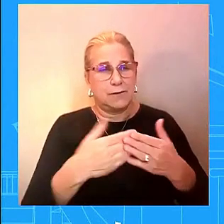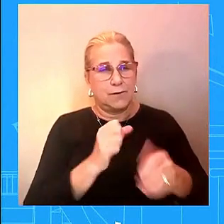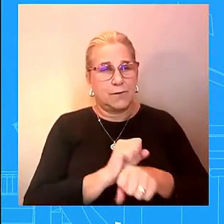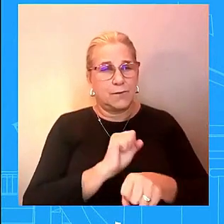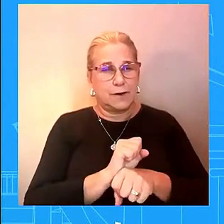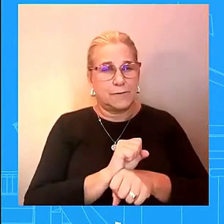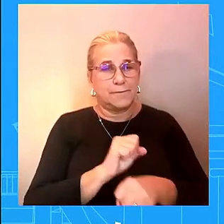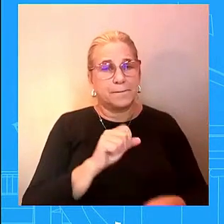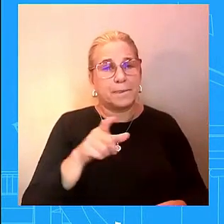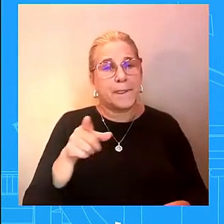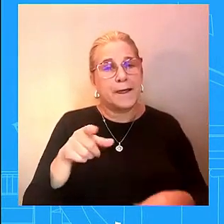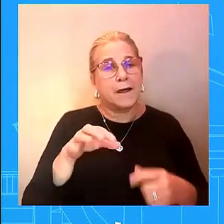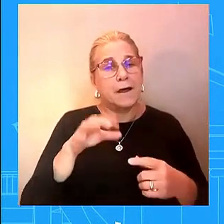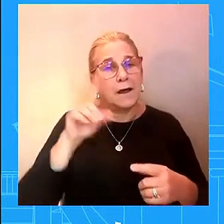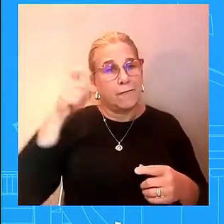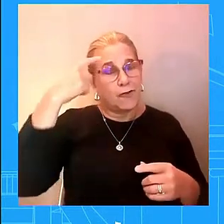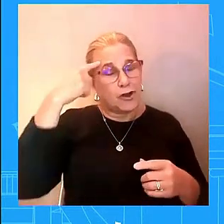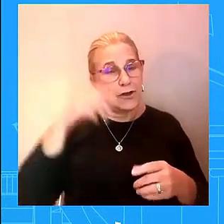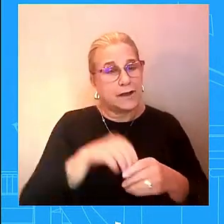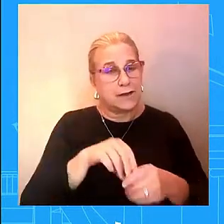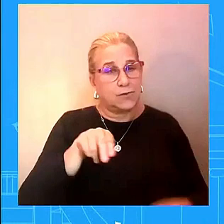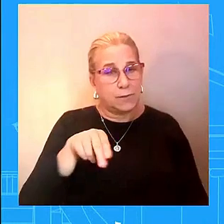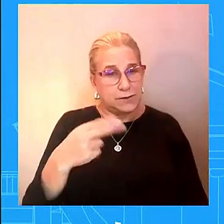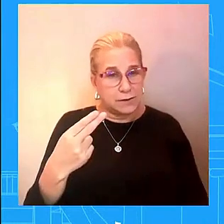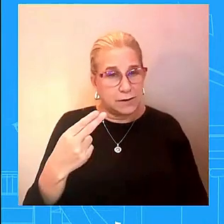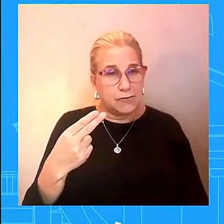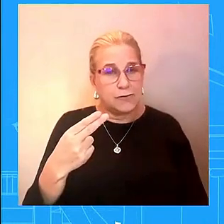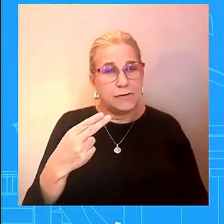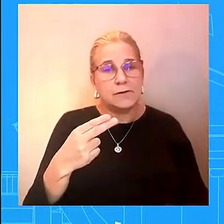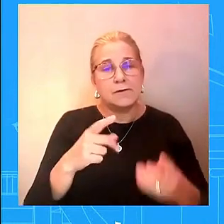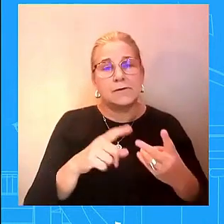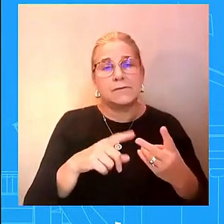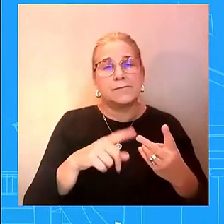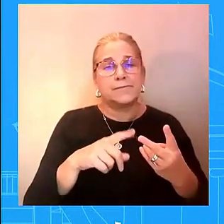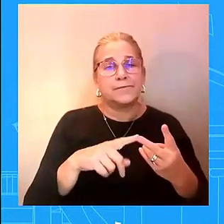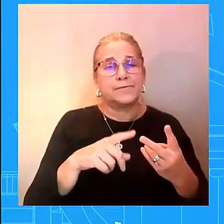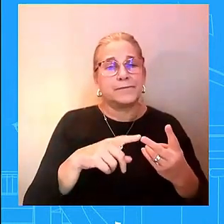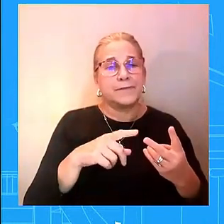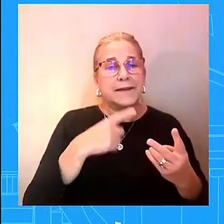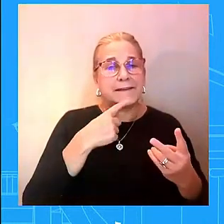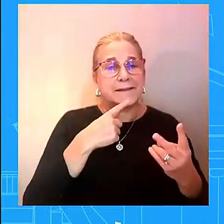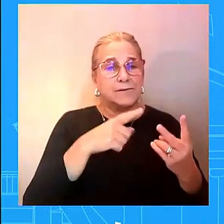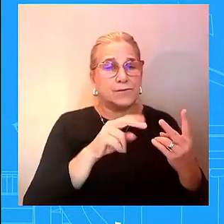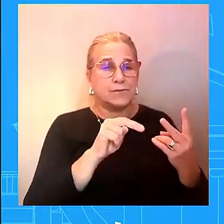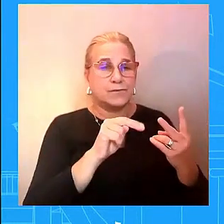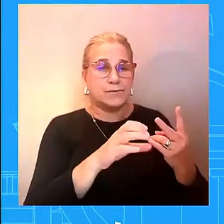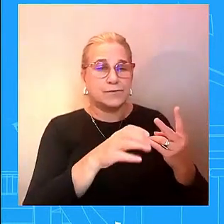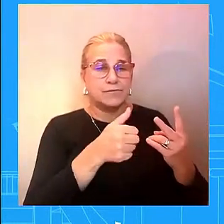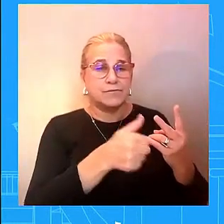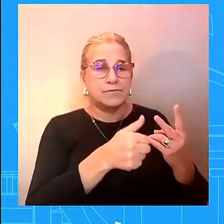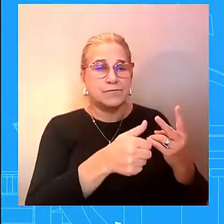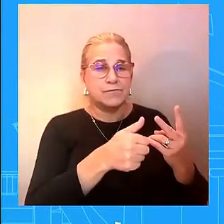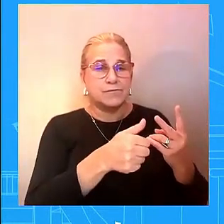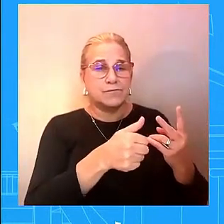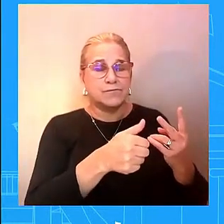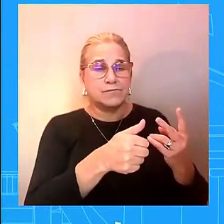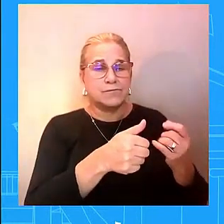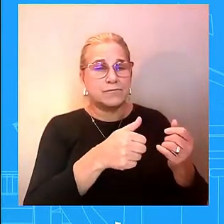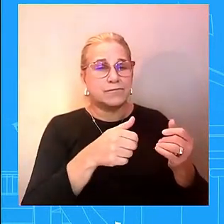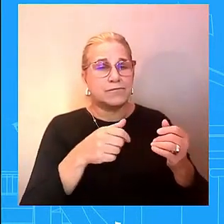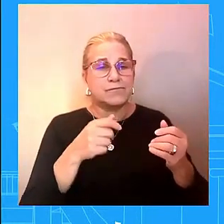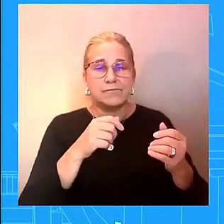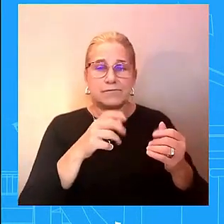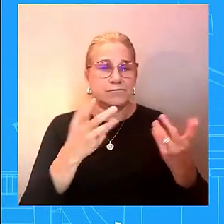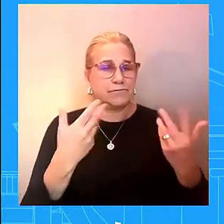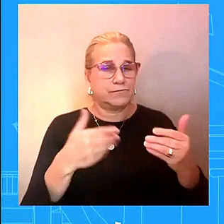north carolina he spoke to this today and he said the biden harris administration has responded quickly and positively to our request uh